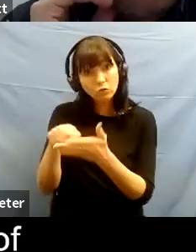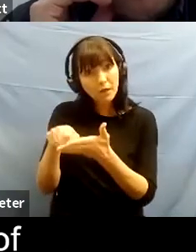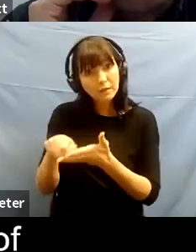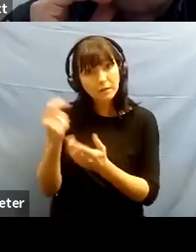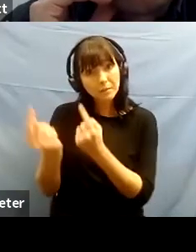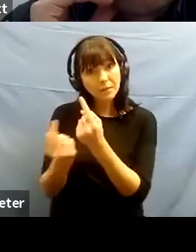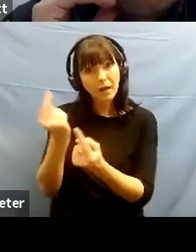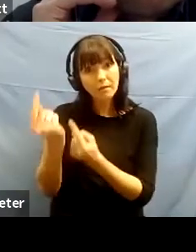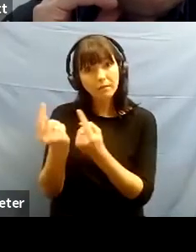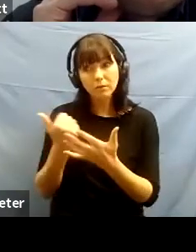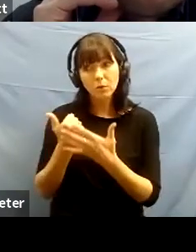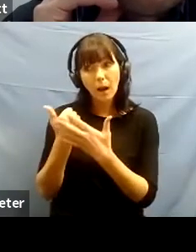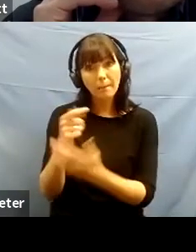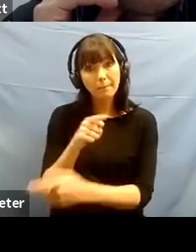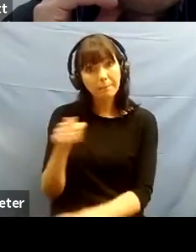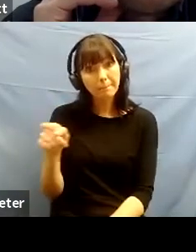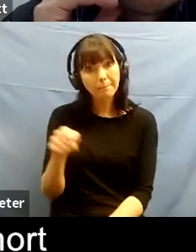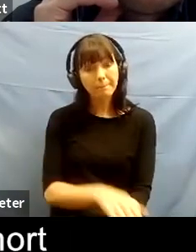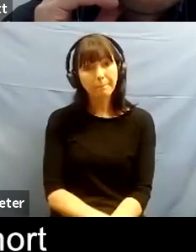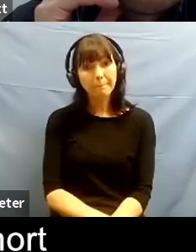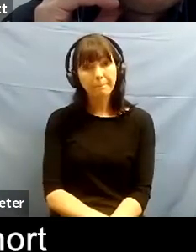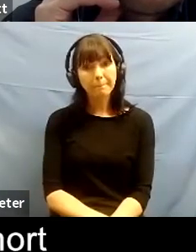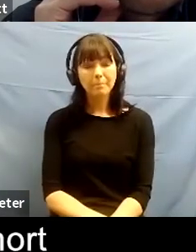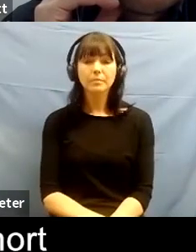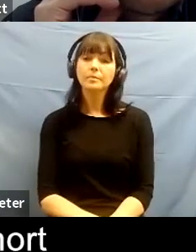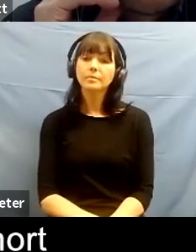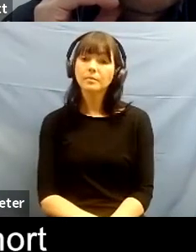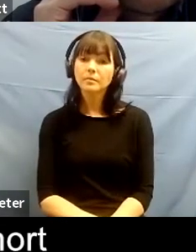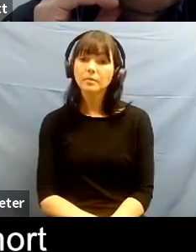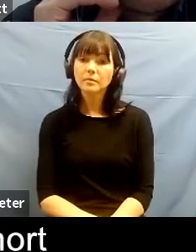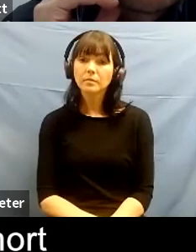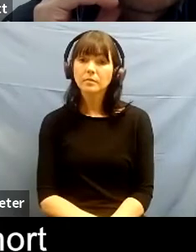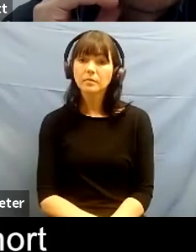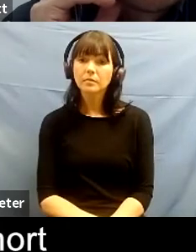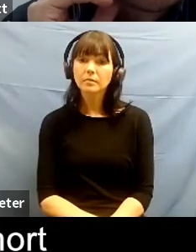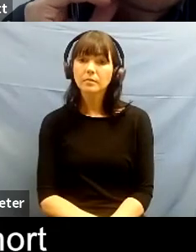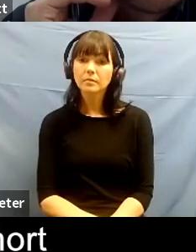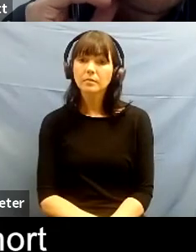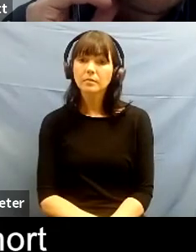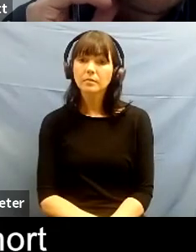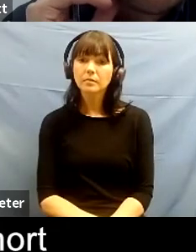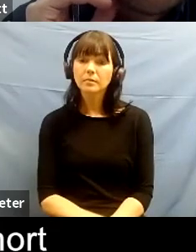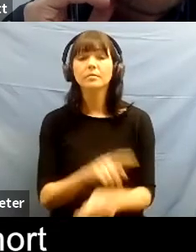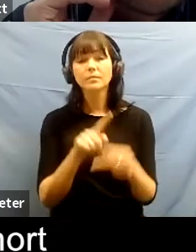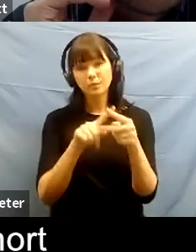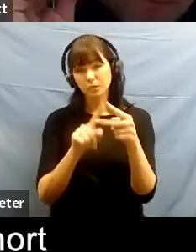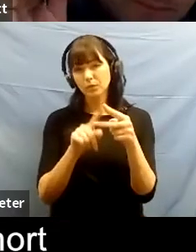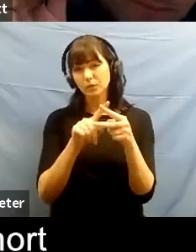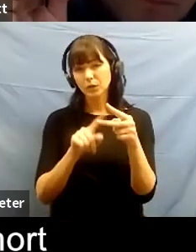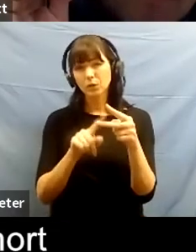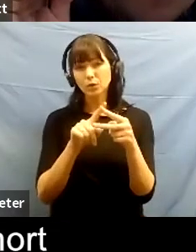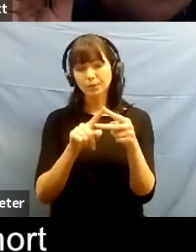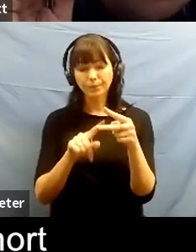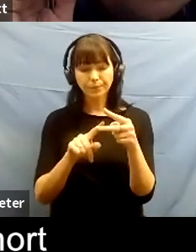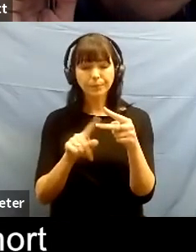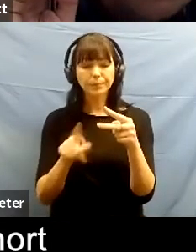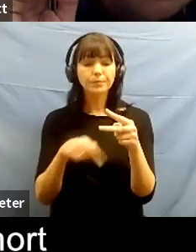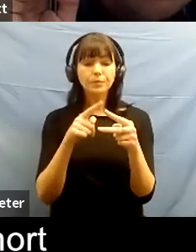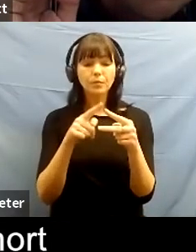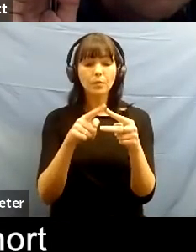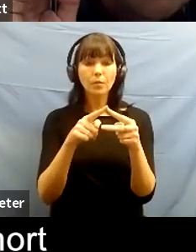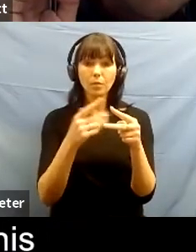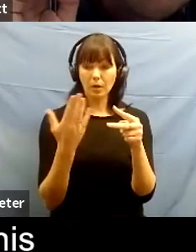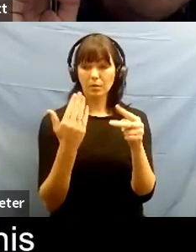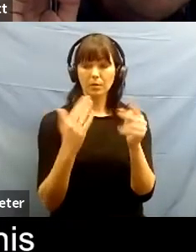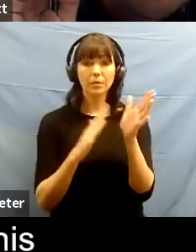use it to help them i i would i would sort of say two short things um one mark was talking